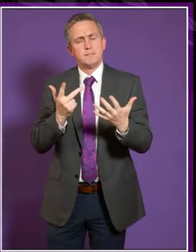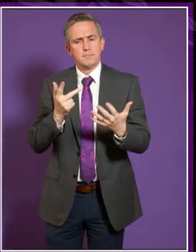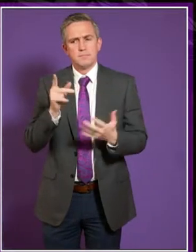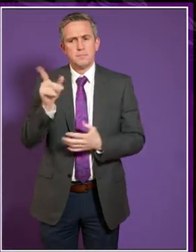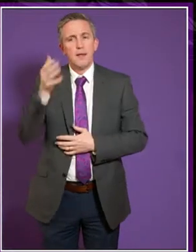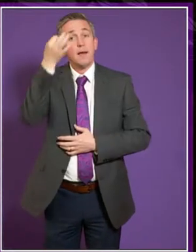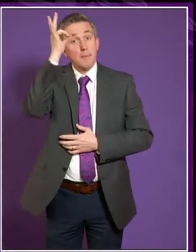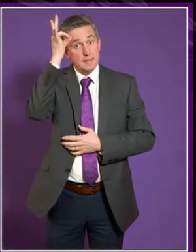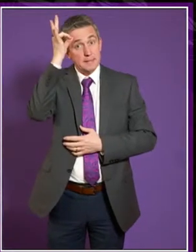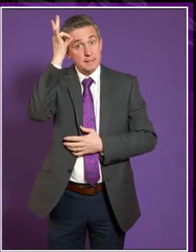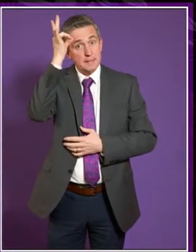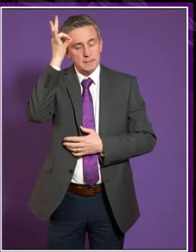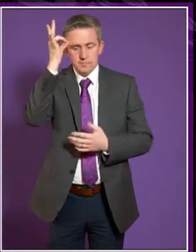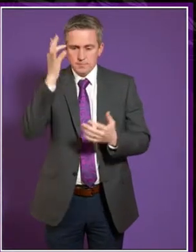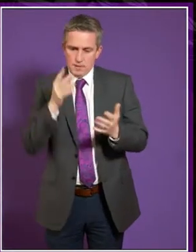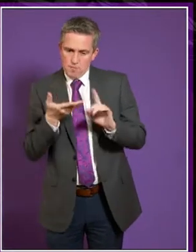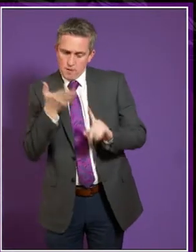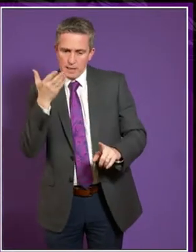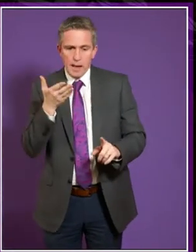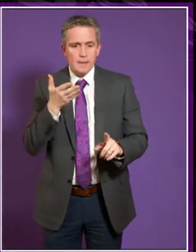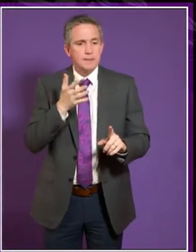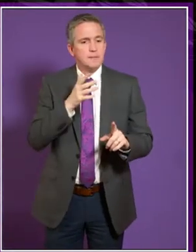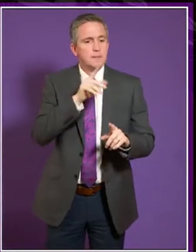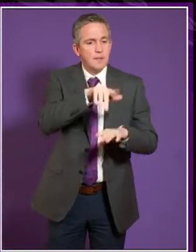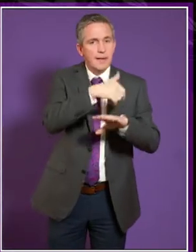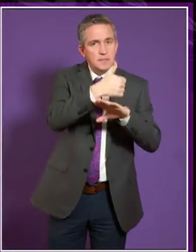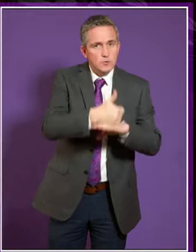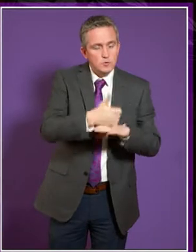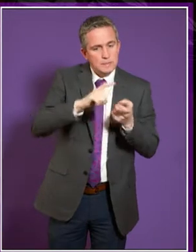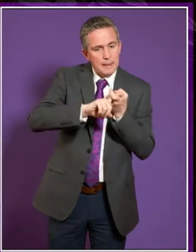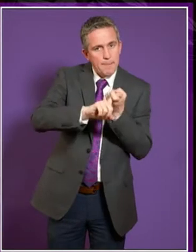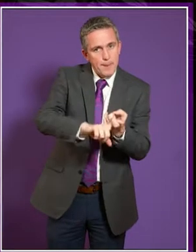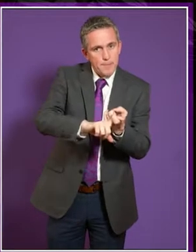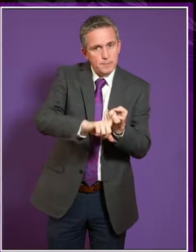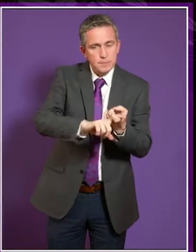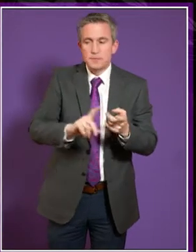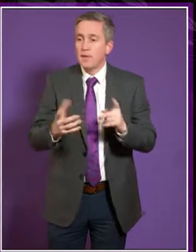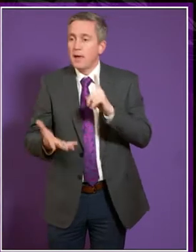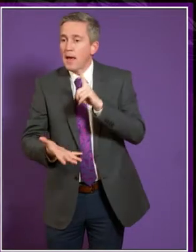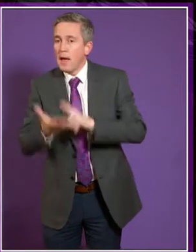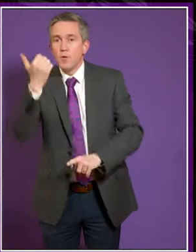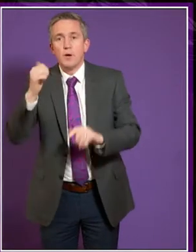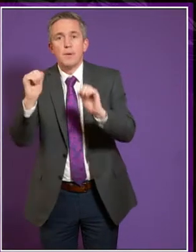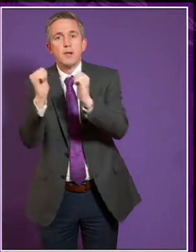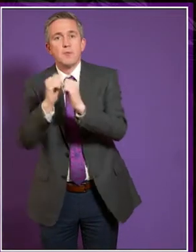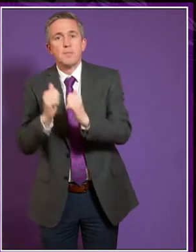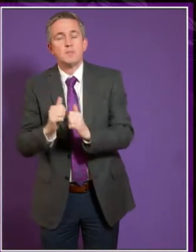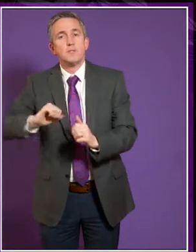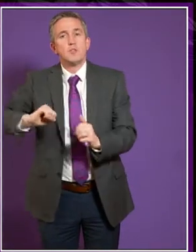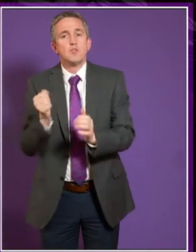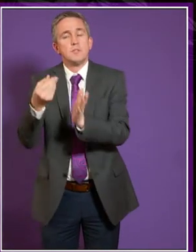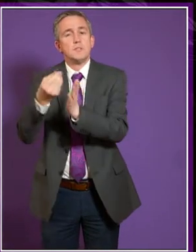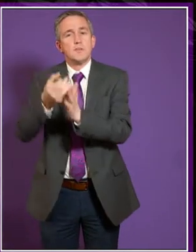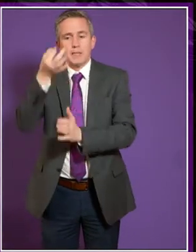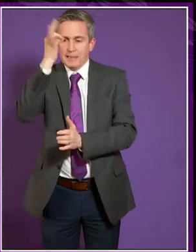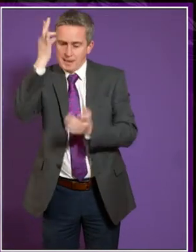of a connection between the institution's commitments and the outcome agreements with the Scottish Funding